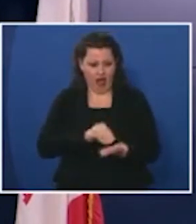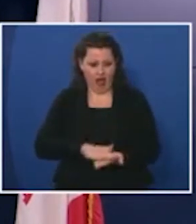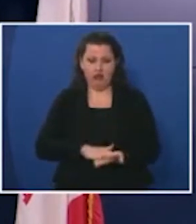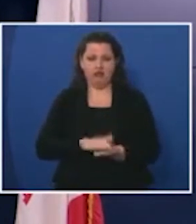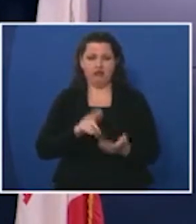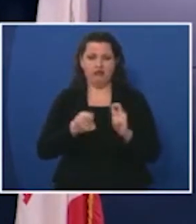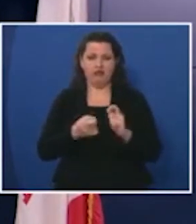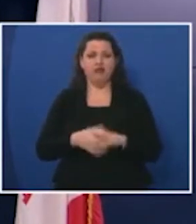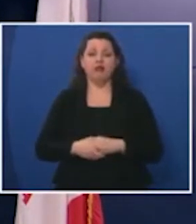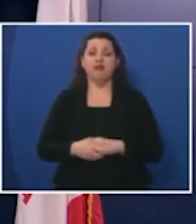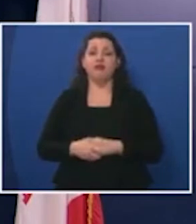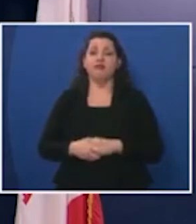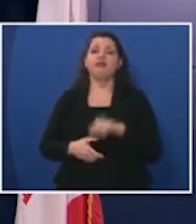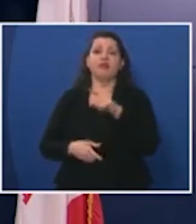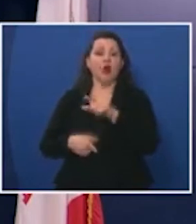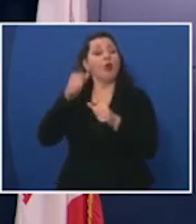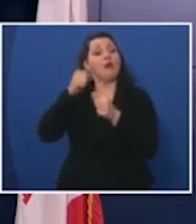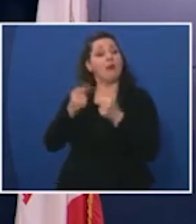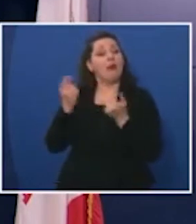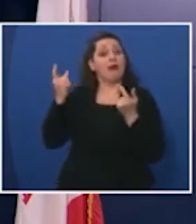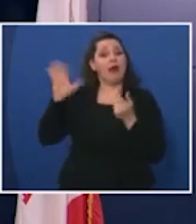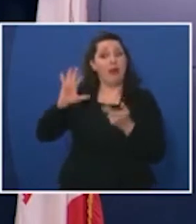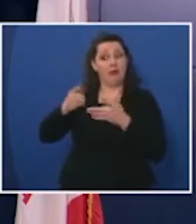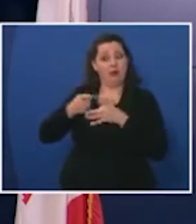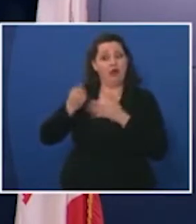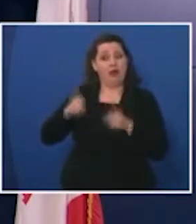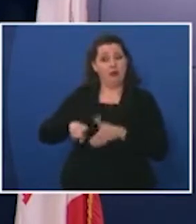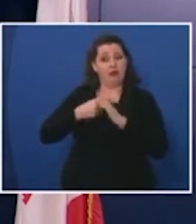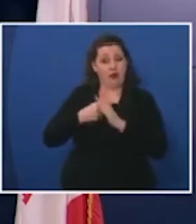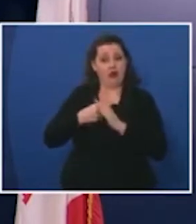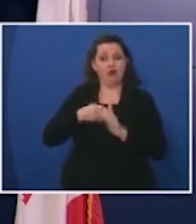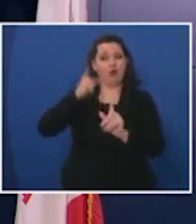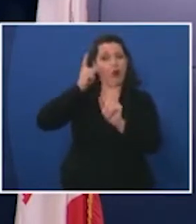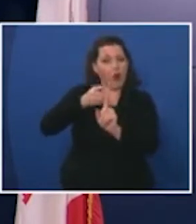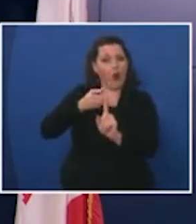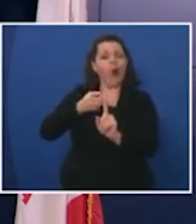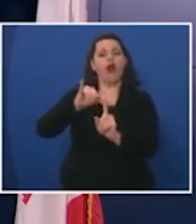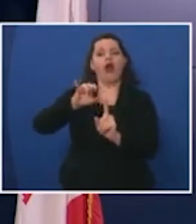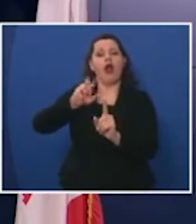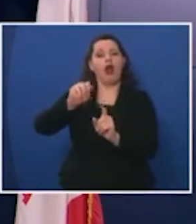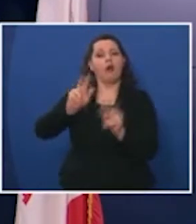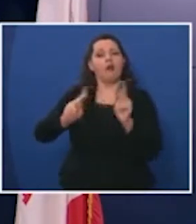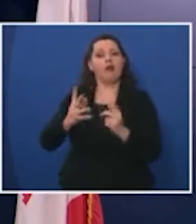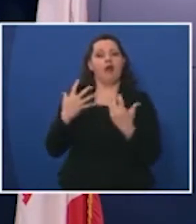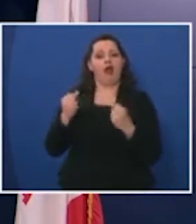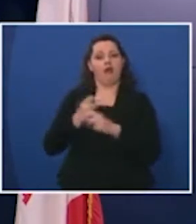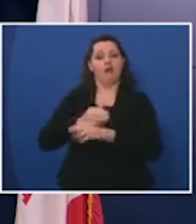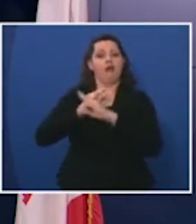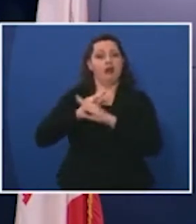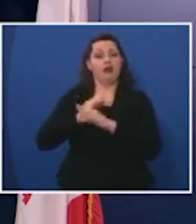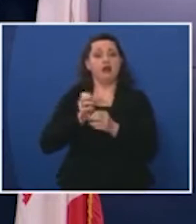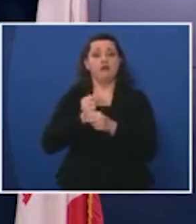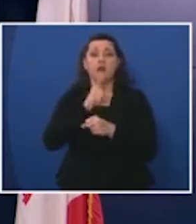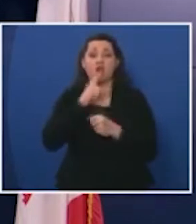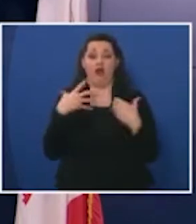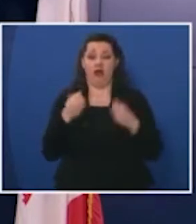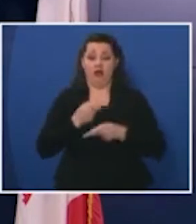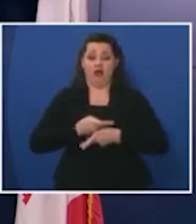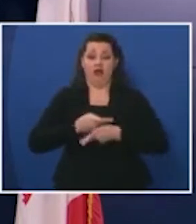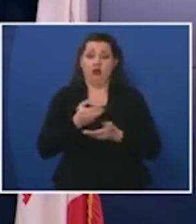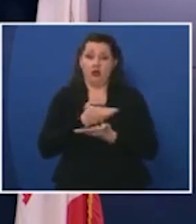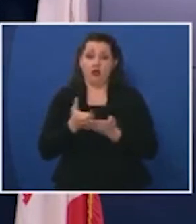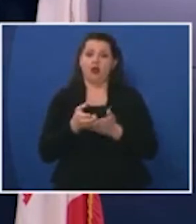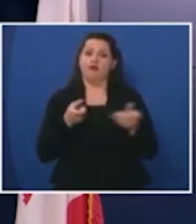we started this our goal was to protect the health of Iowans to make sure that we were managing our health care resources